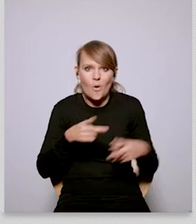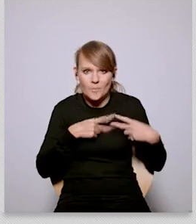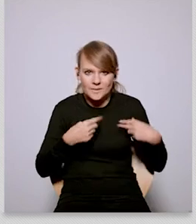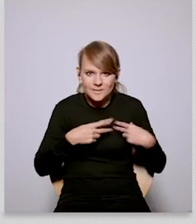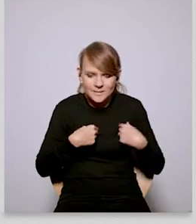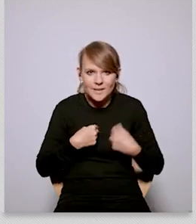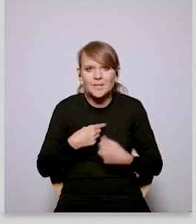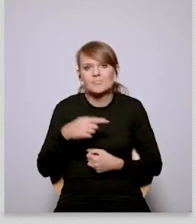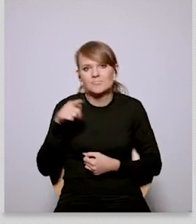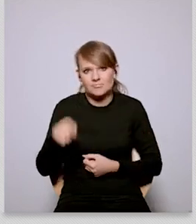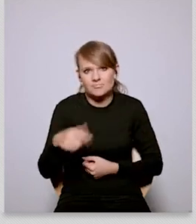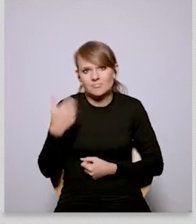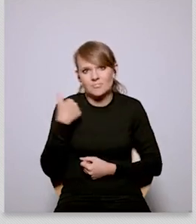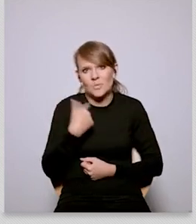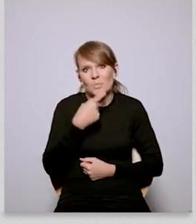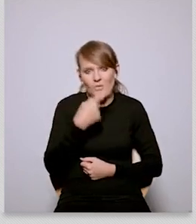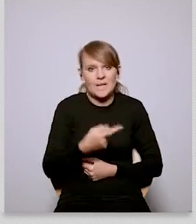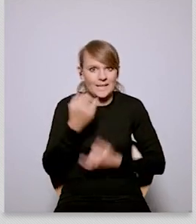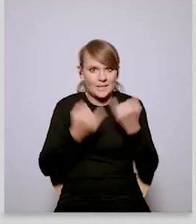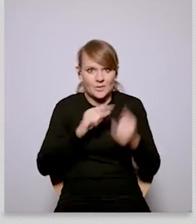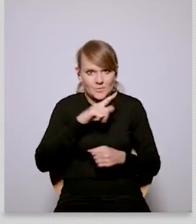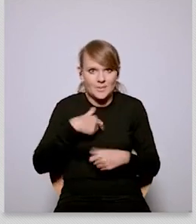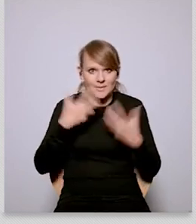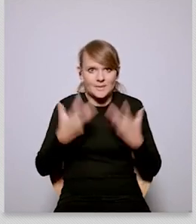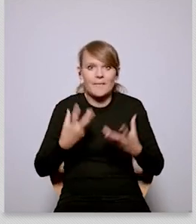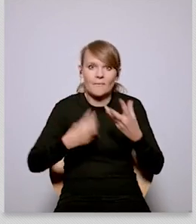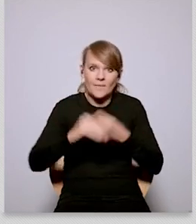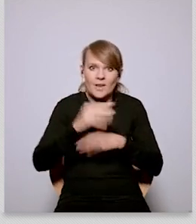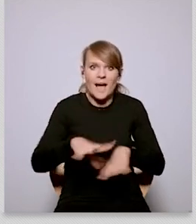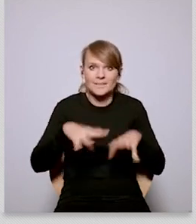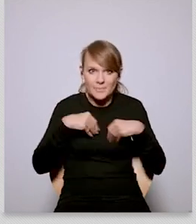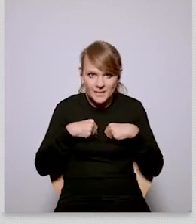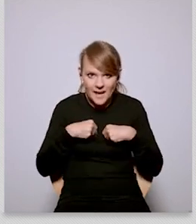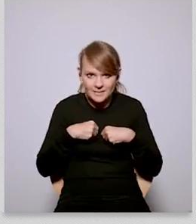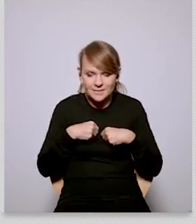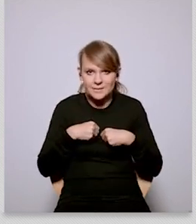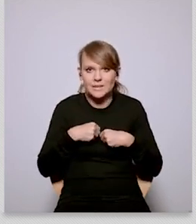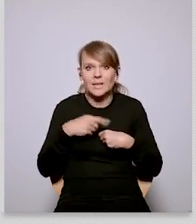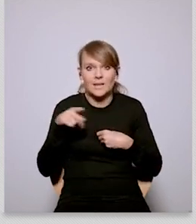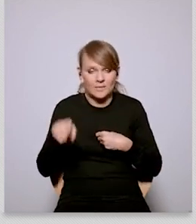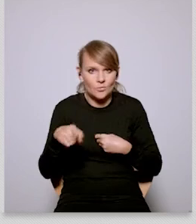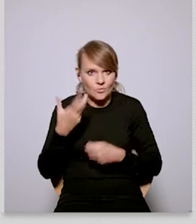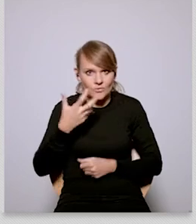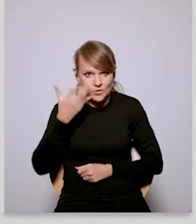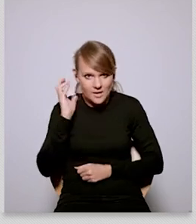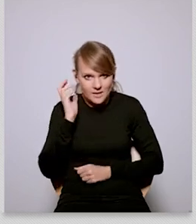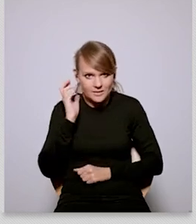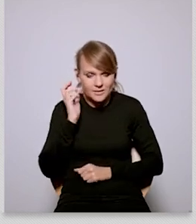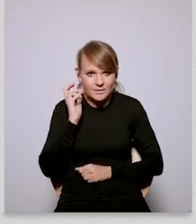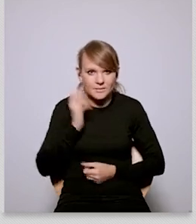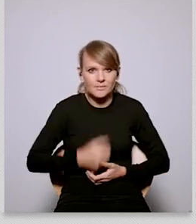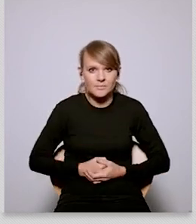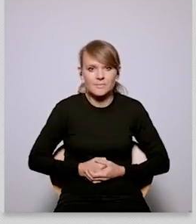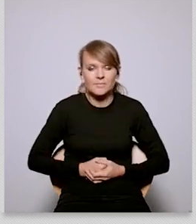potential for acceptance of the whole package in czechia i mean scrap this idea for uh the uh normative ban